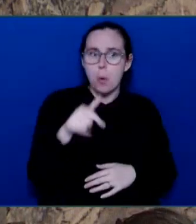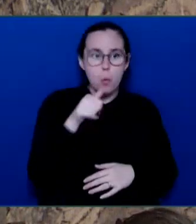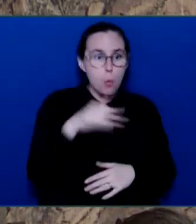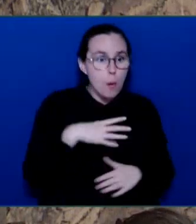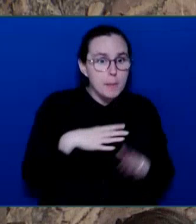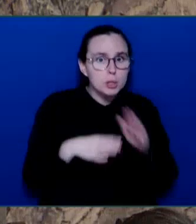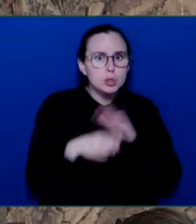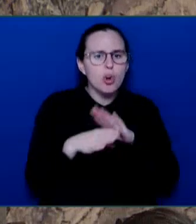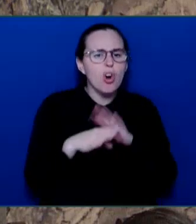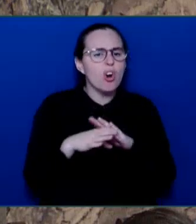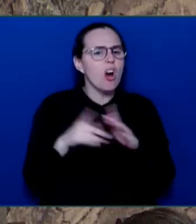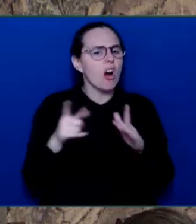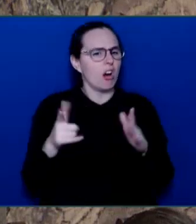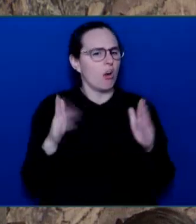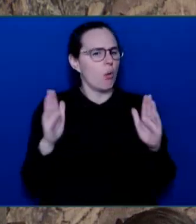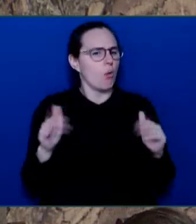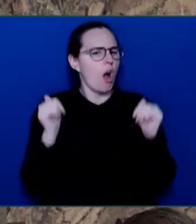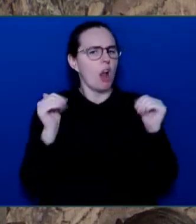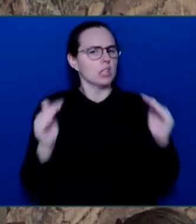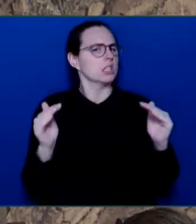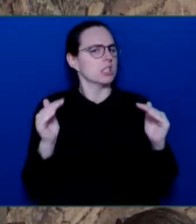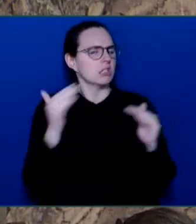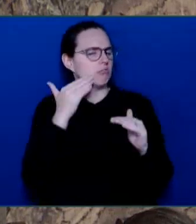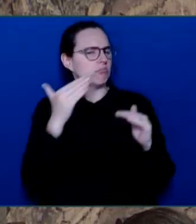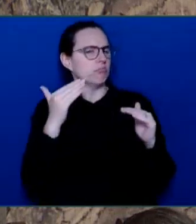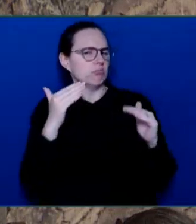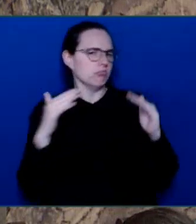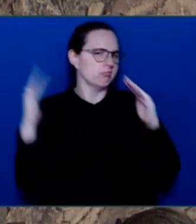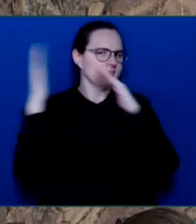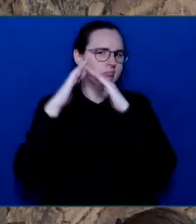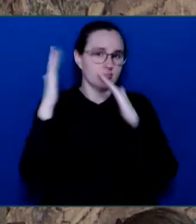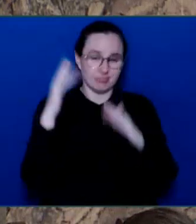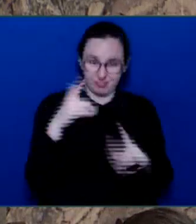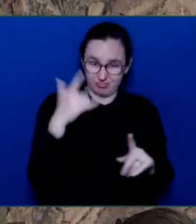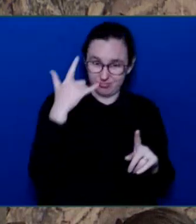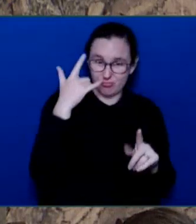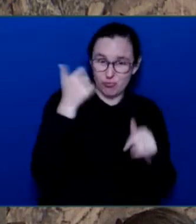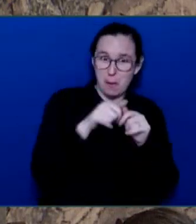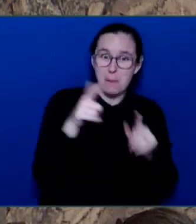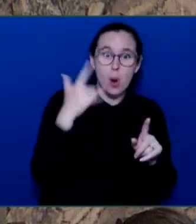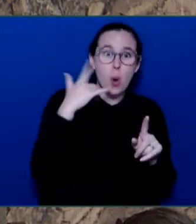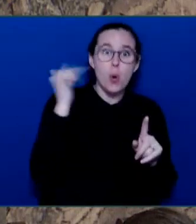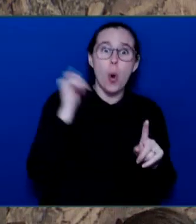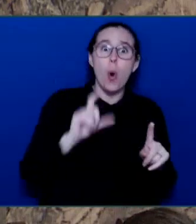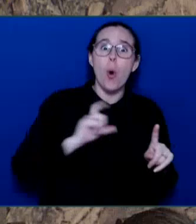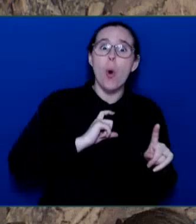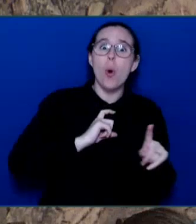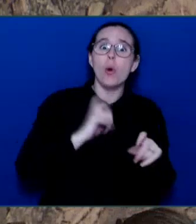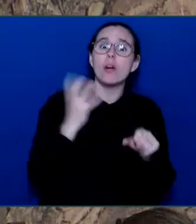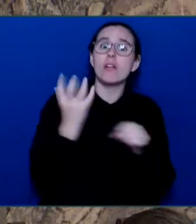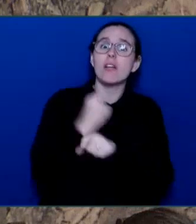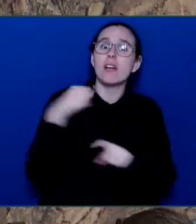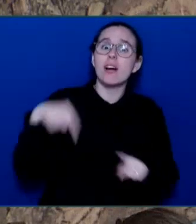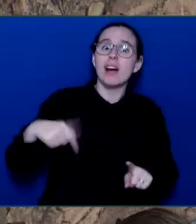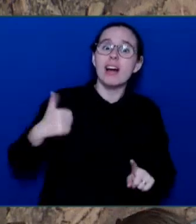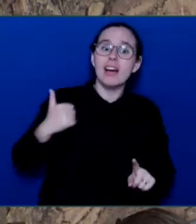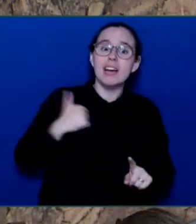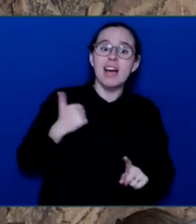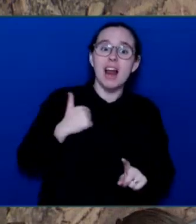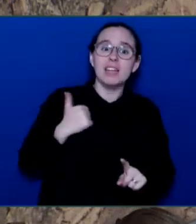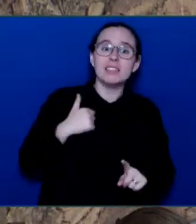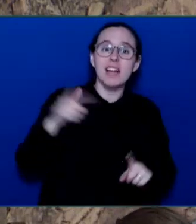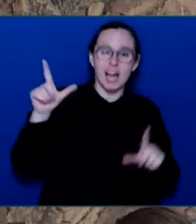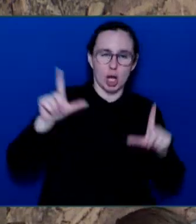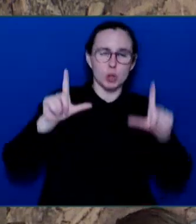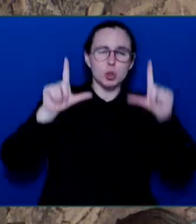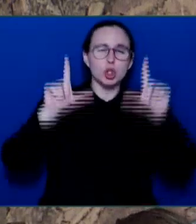win at the Tokyo 2020 Summer Olympics. Her contributions go beyond the field. They inspire young athletes across